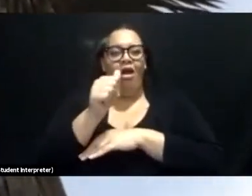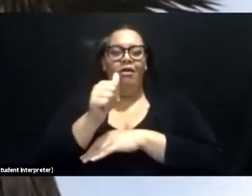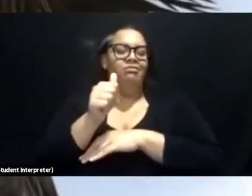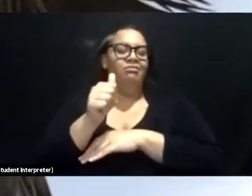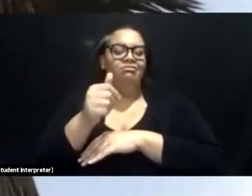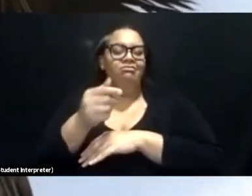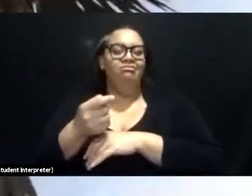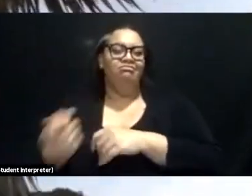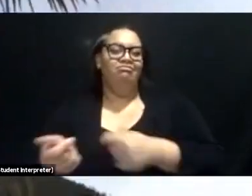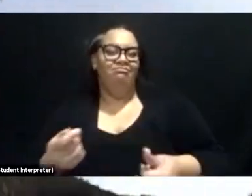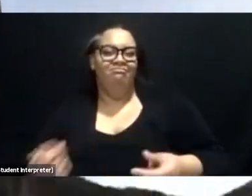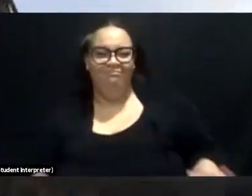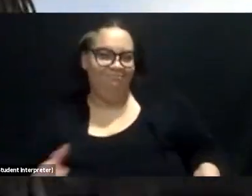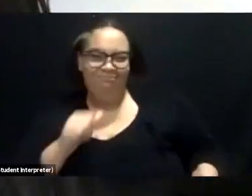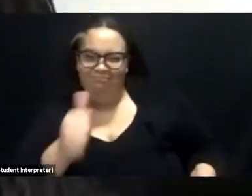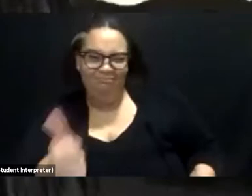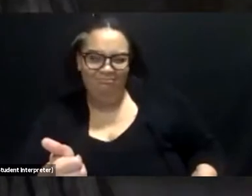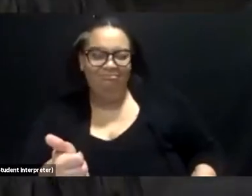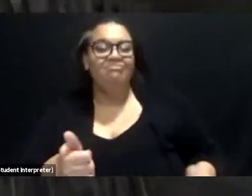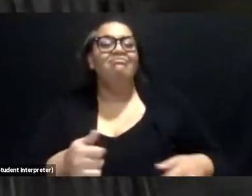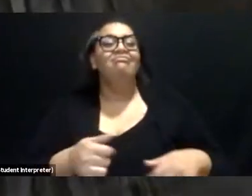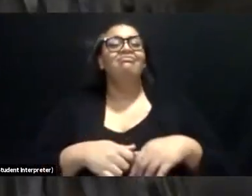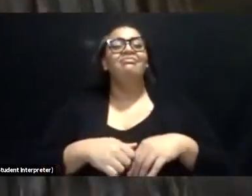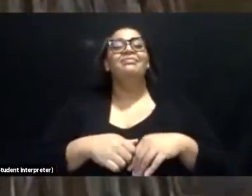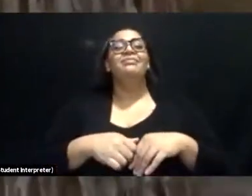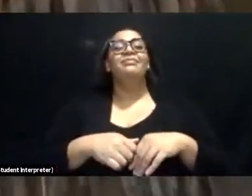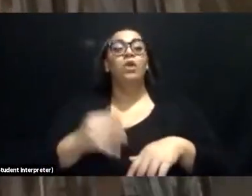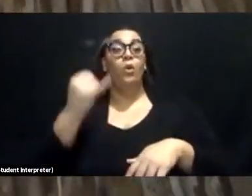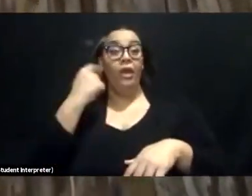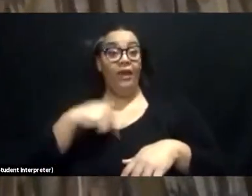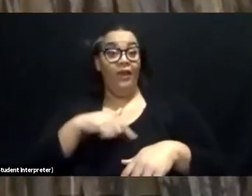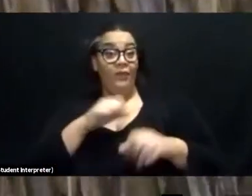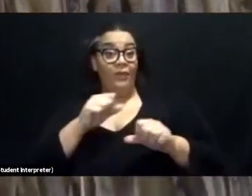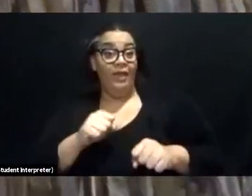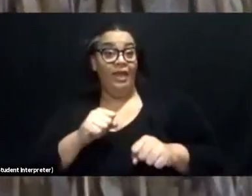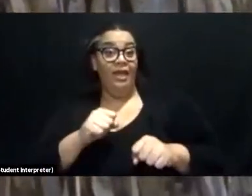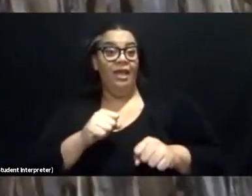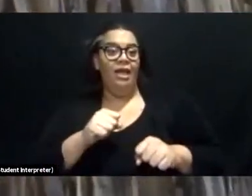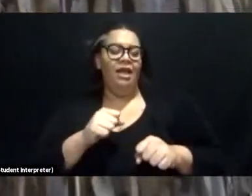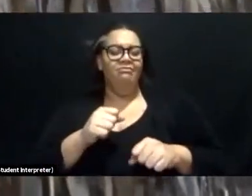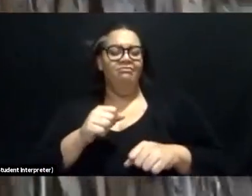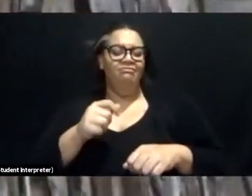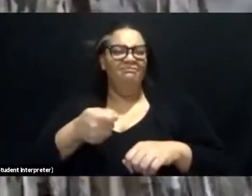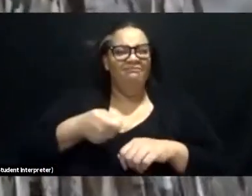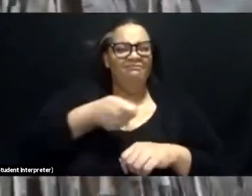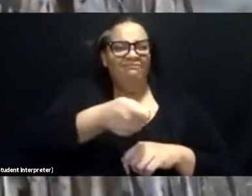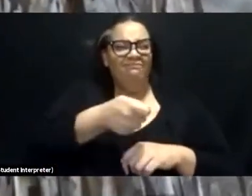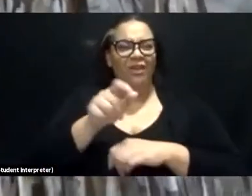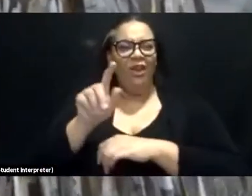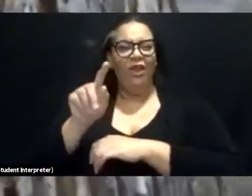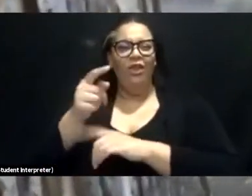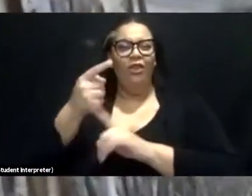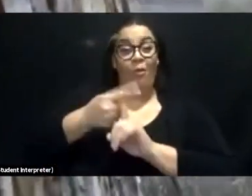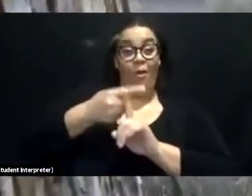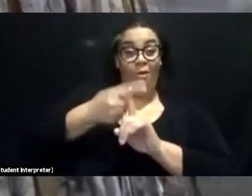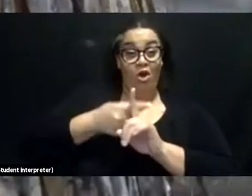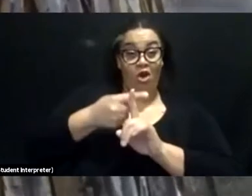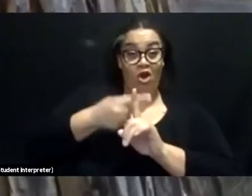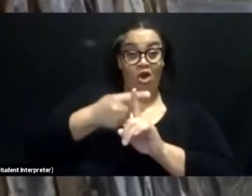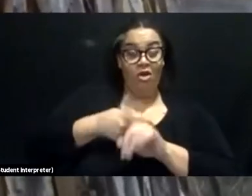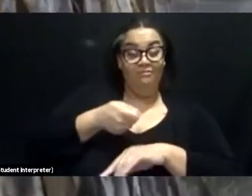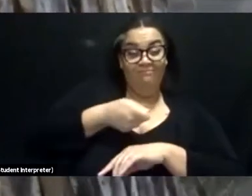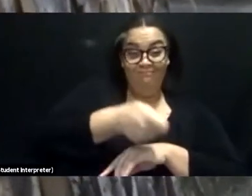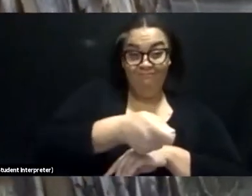110 degrees out here, if we could snuggle a thermometer underneath this shaggy coating, we find it